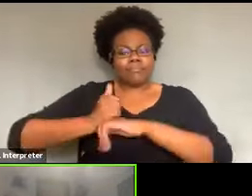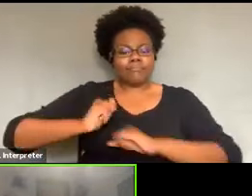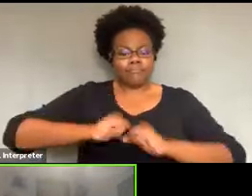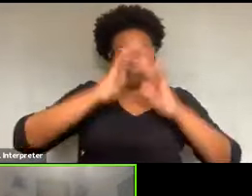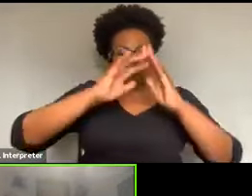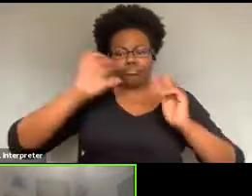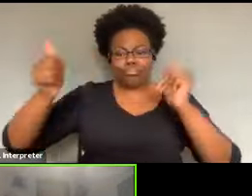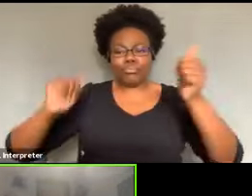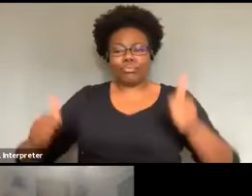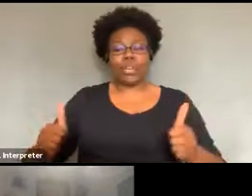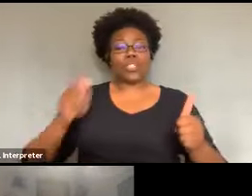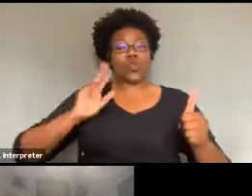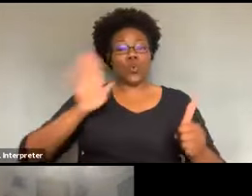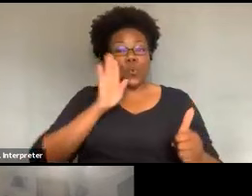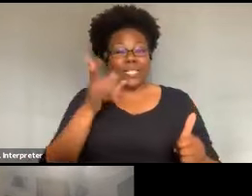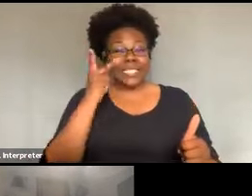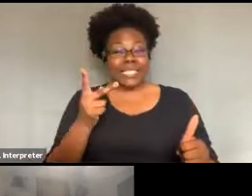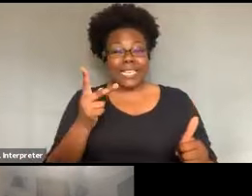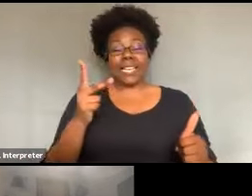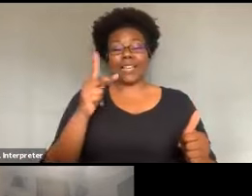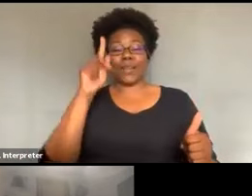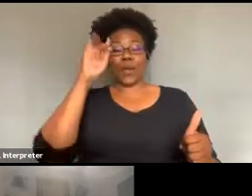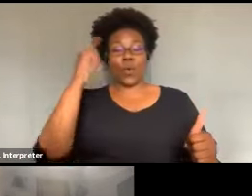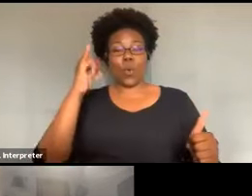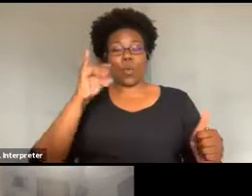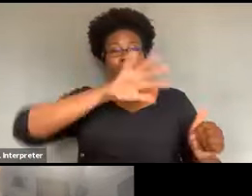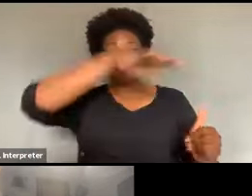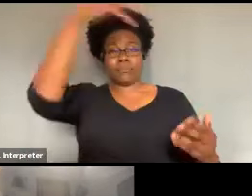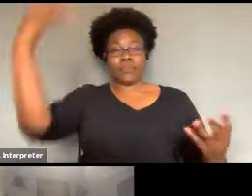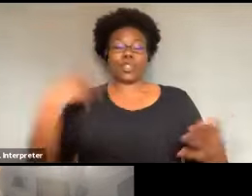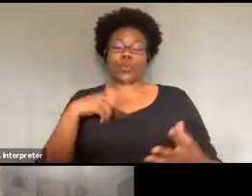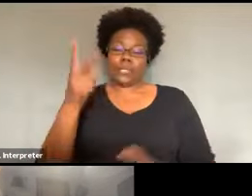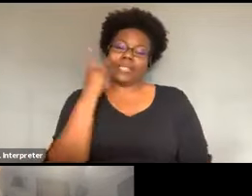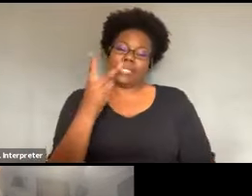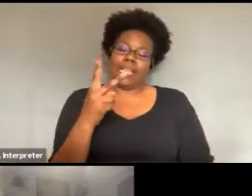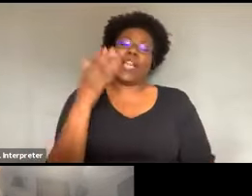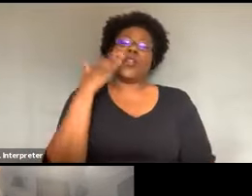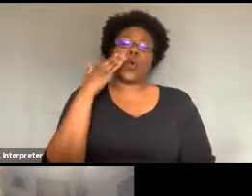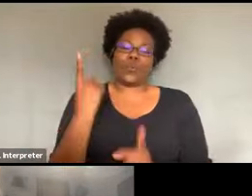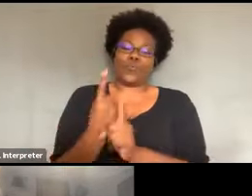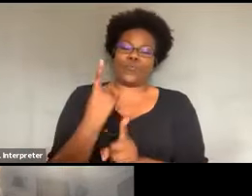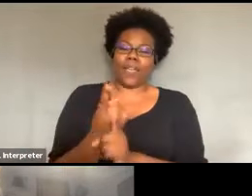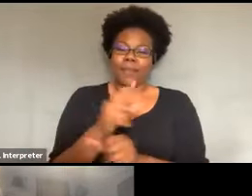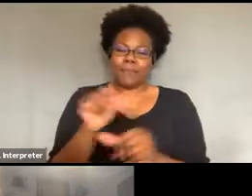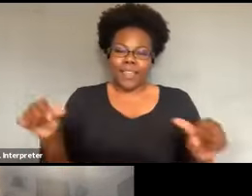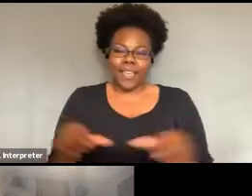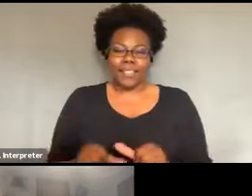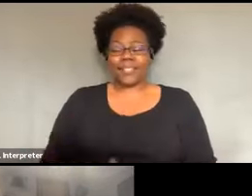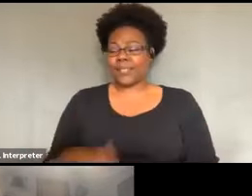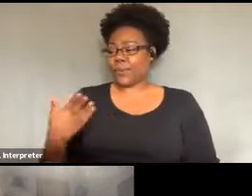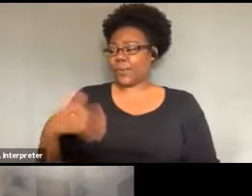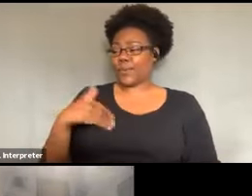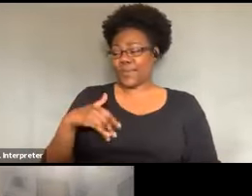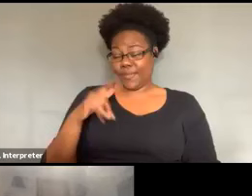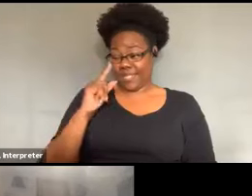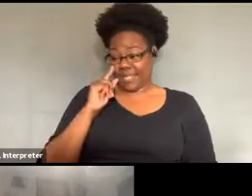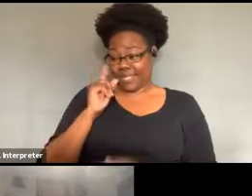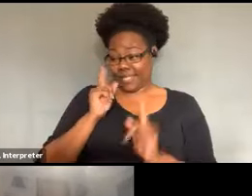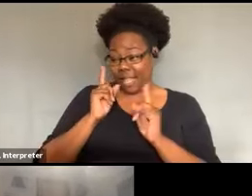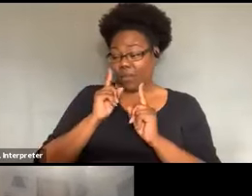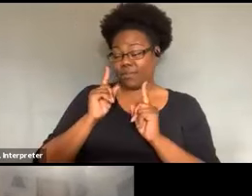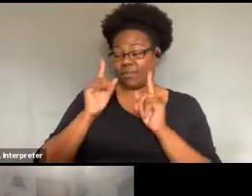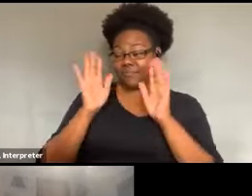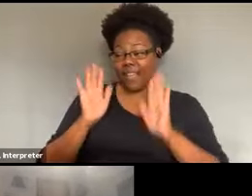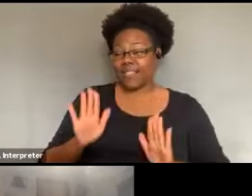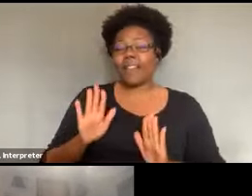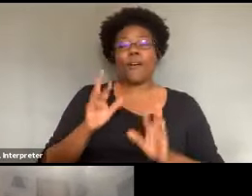place. Right. And this sounds fantastic for the end. sounds absolutely fantastic. I hope that anyone watching definitely goes to your YouTube